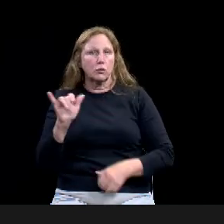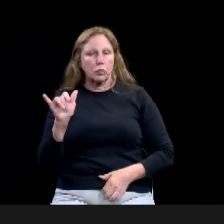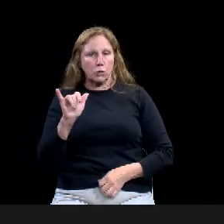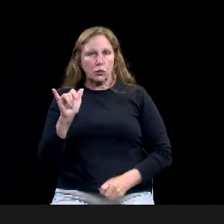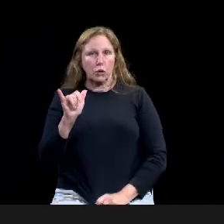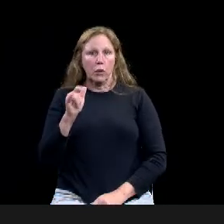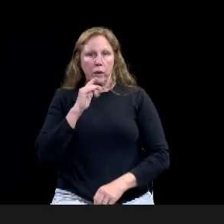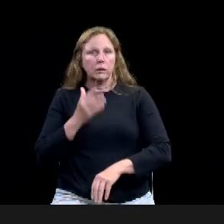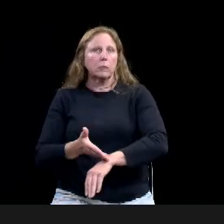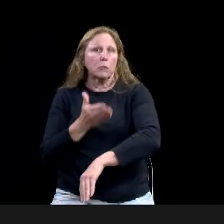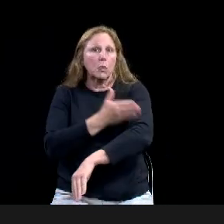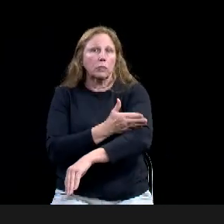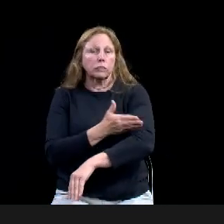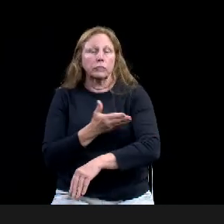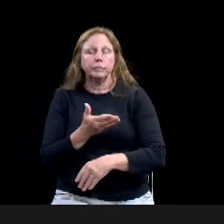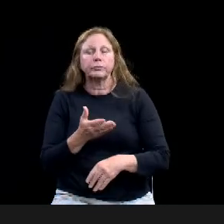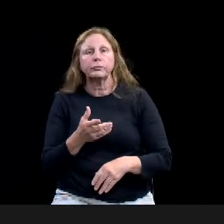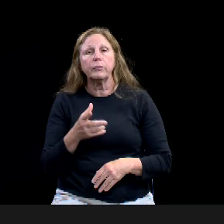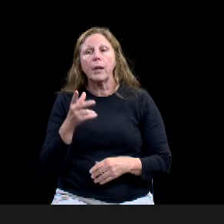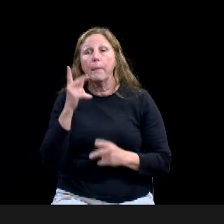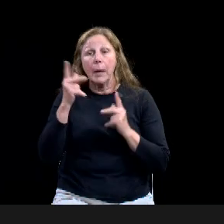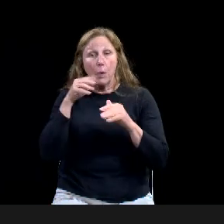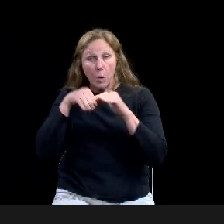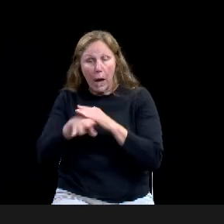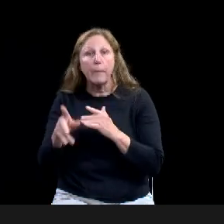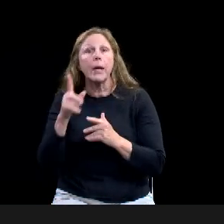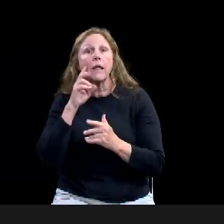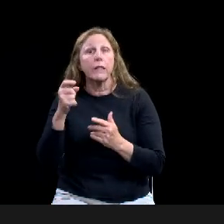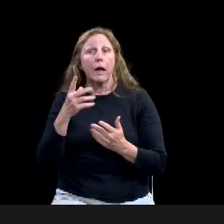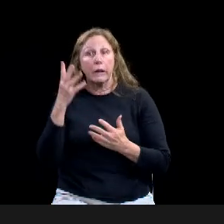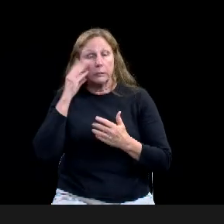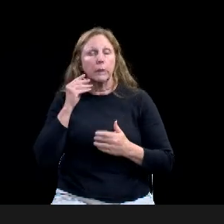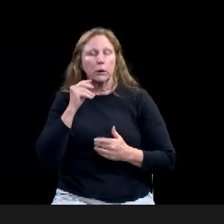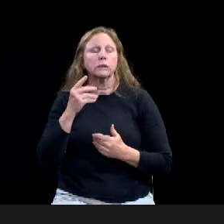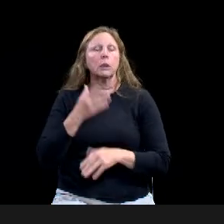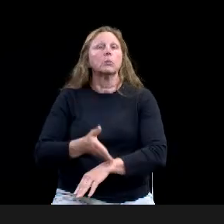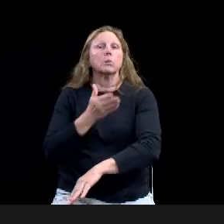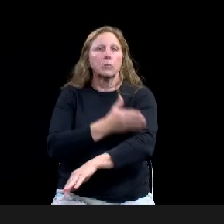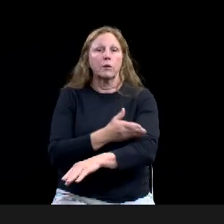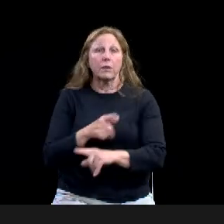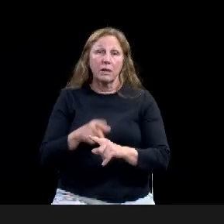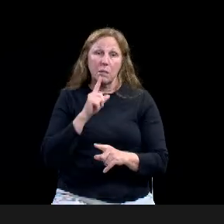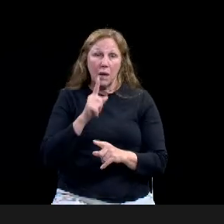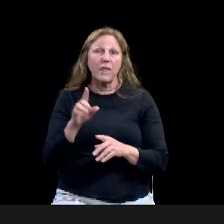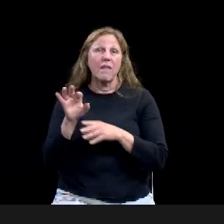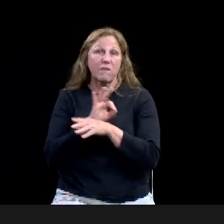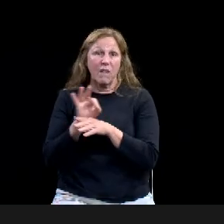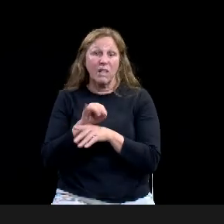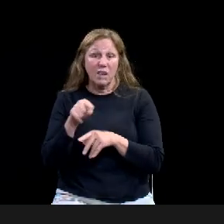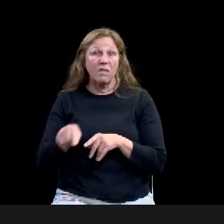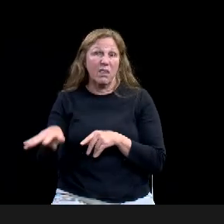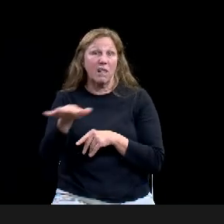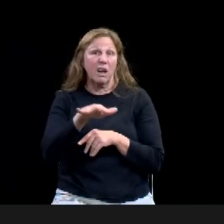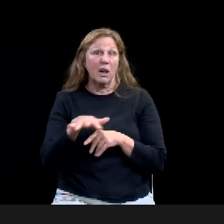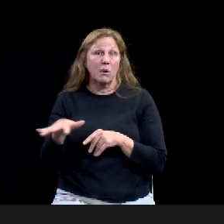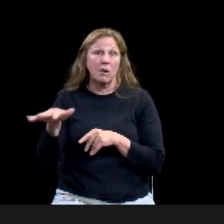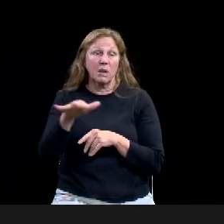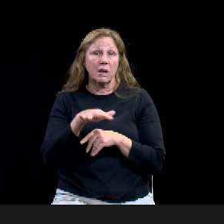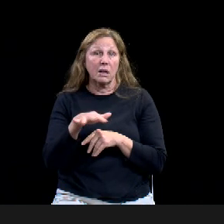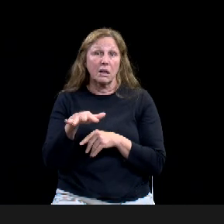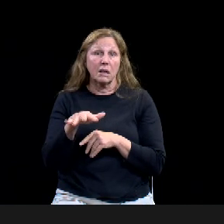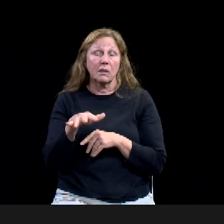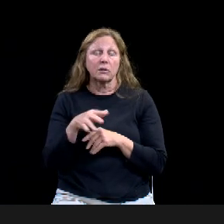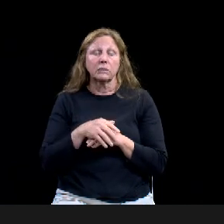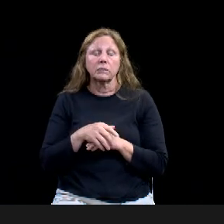of the, of the, of the museum and visitor center, this is an exterior rendering of that two story